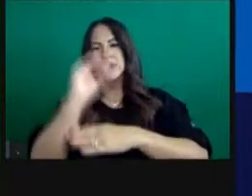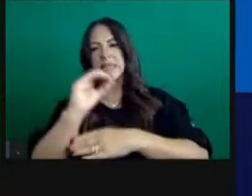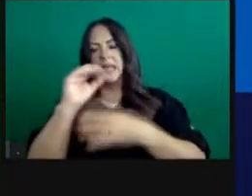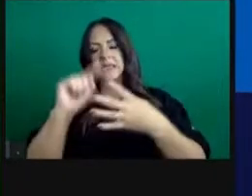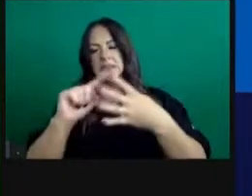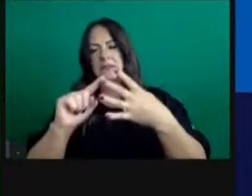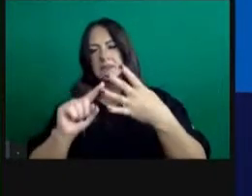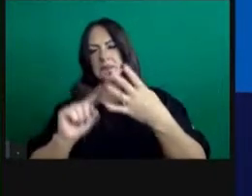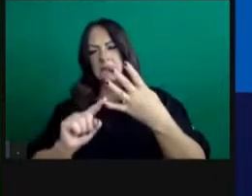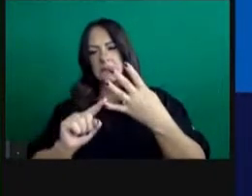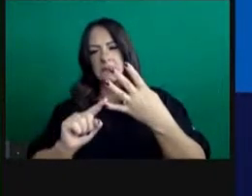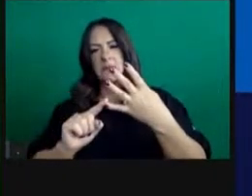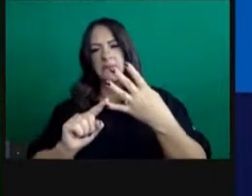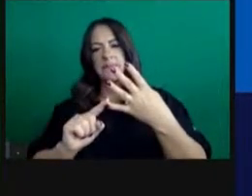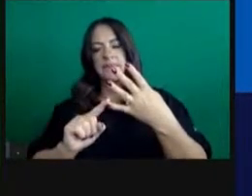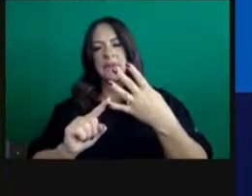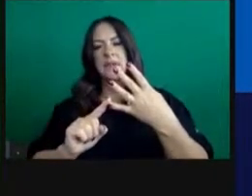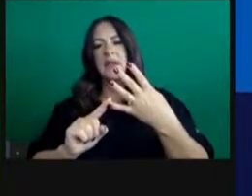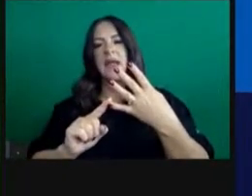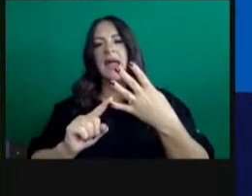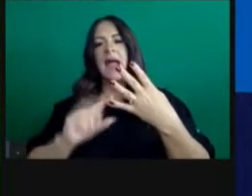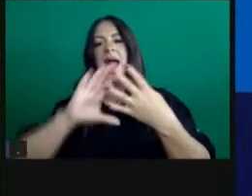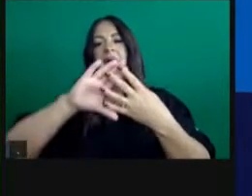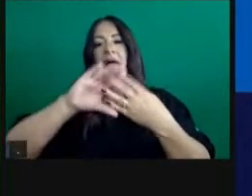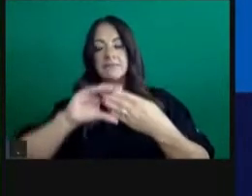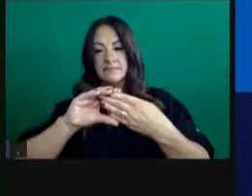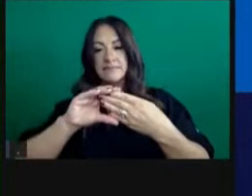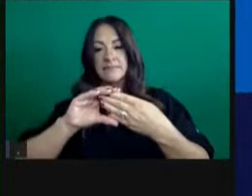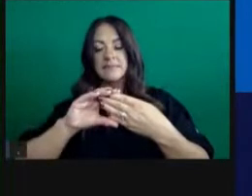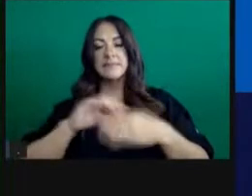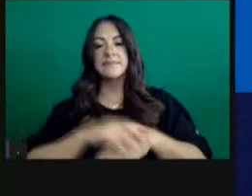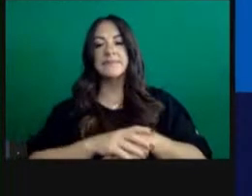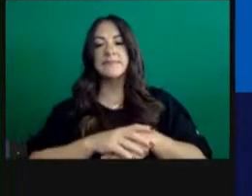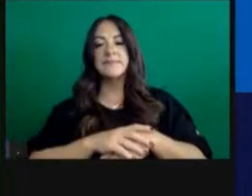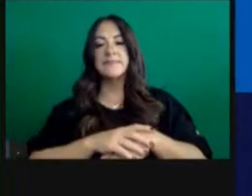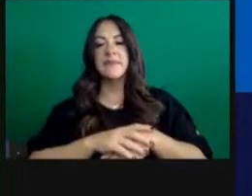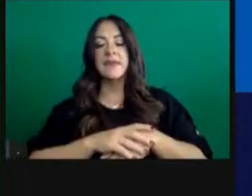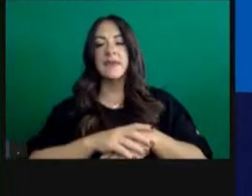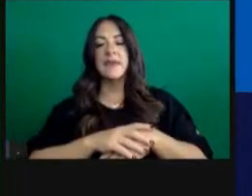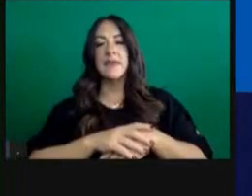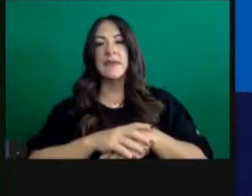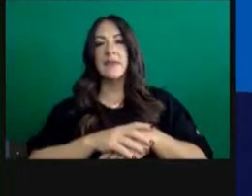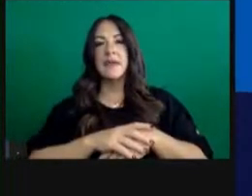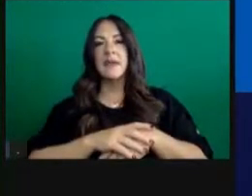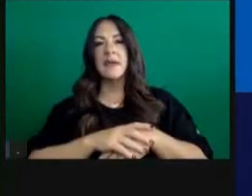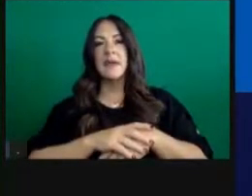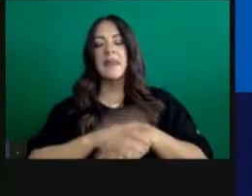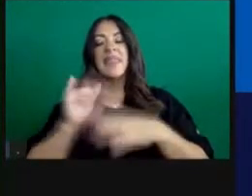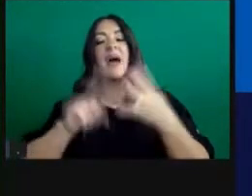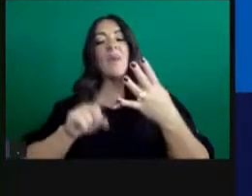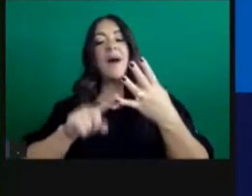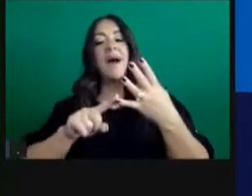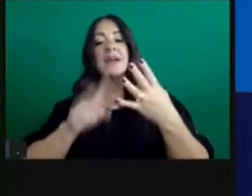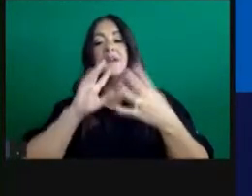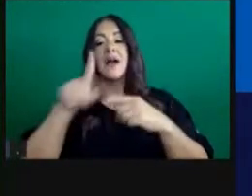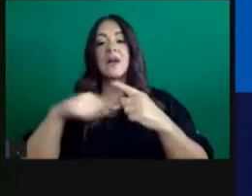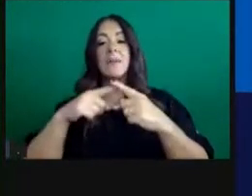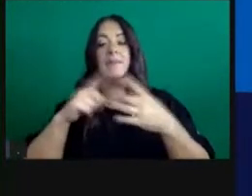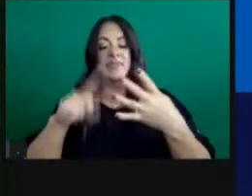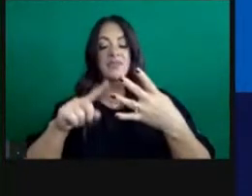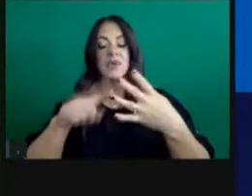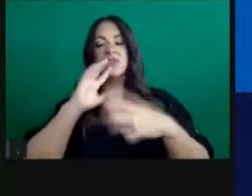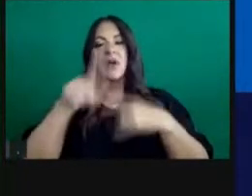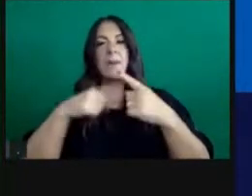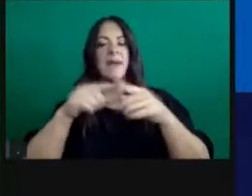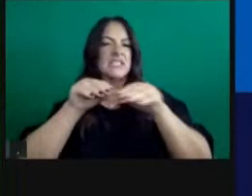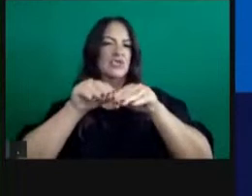help us determine this projection. Then, of course, it's about transmission rate. How fast is the virus spreading in your